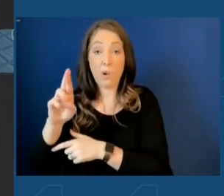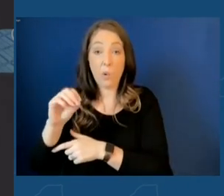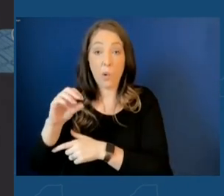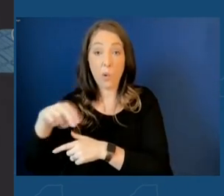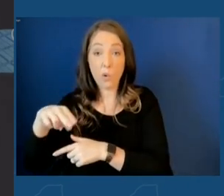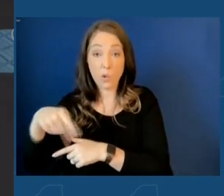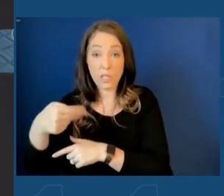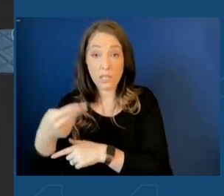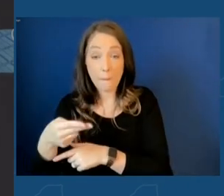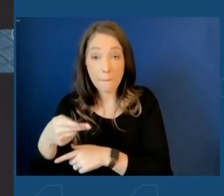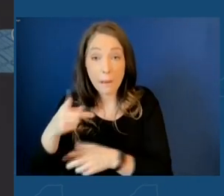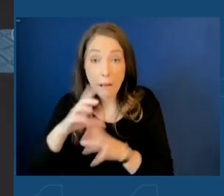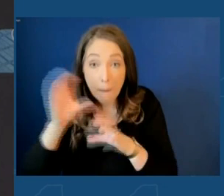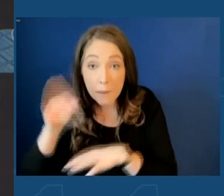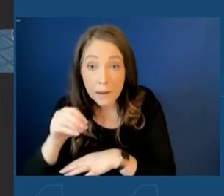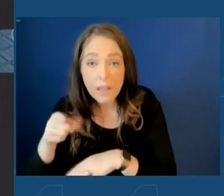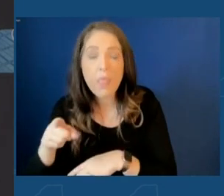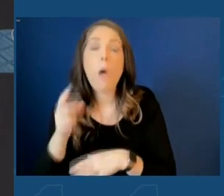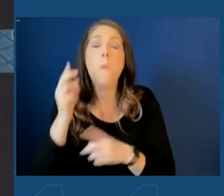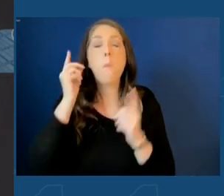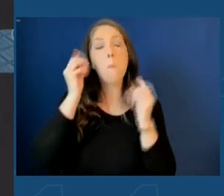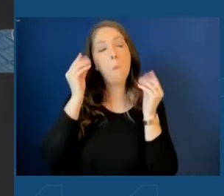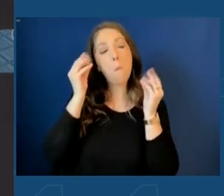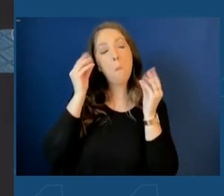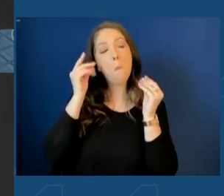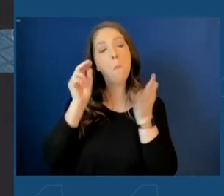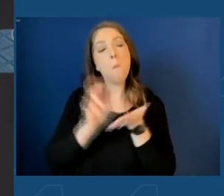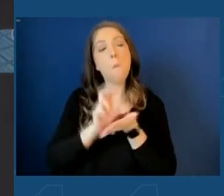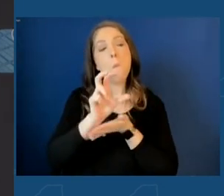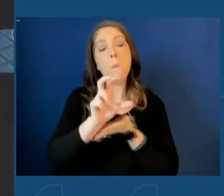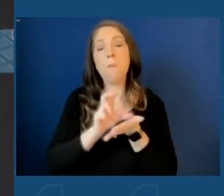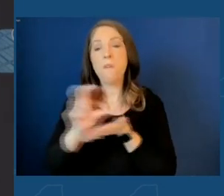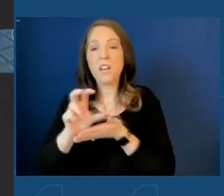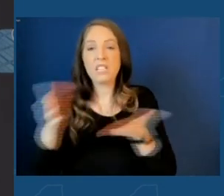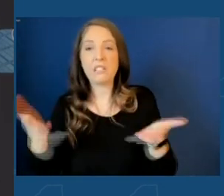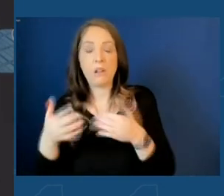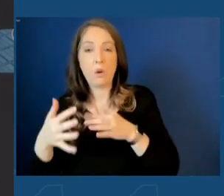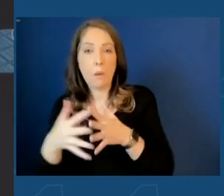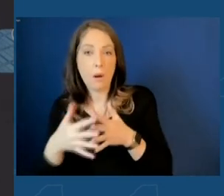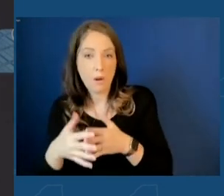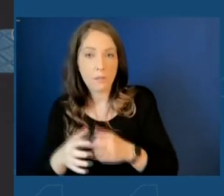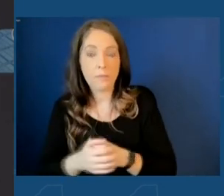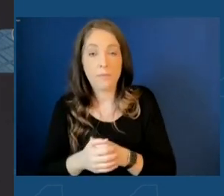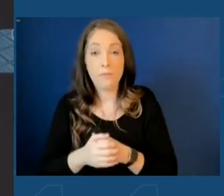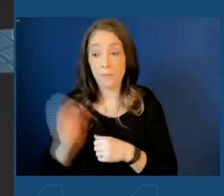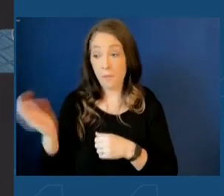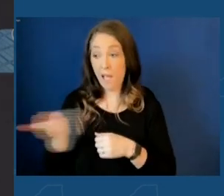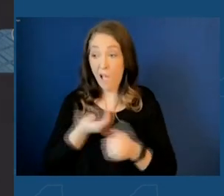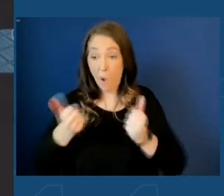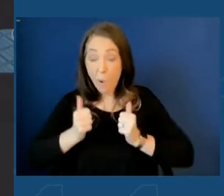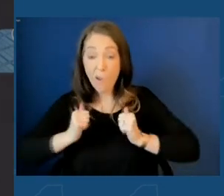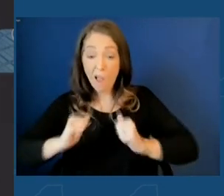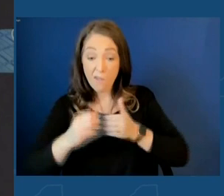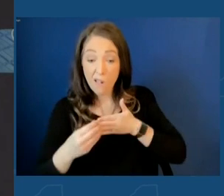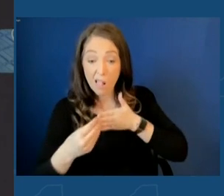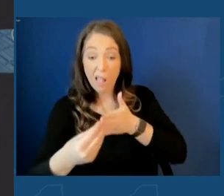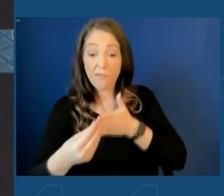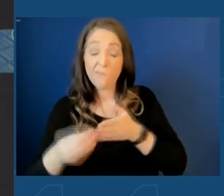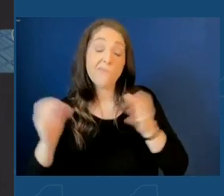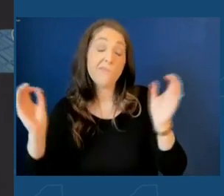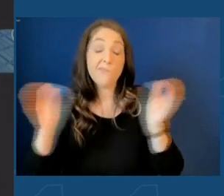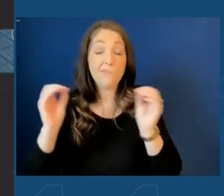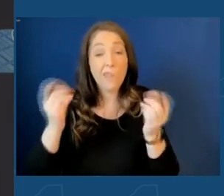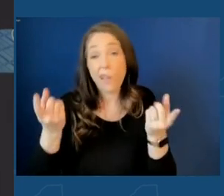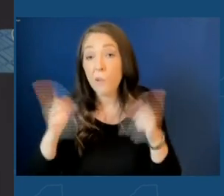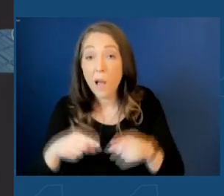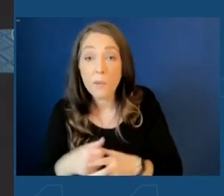because of these federal incentives. Without the effort we've led, none of this would have been happening. Without the Chips and Science